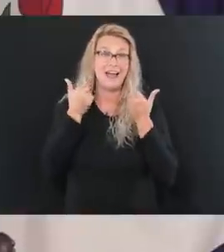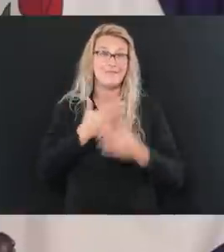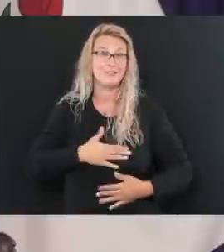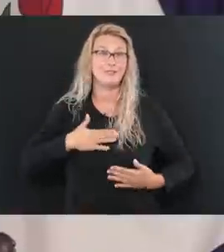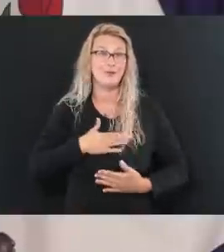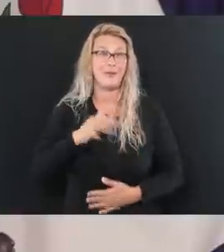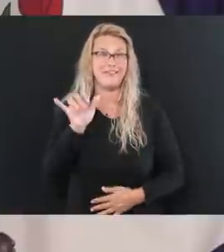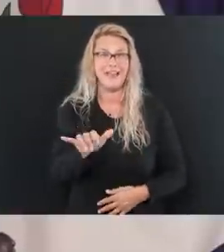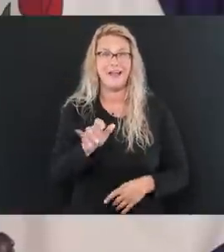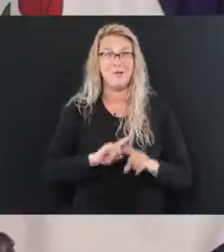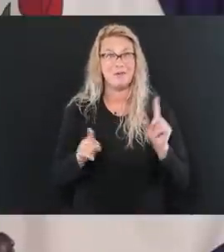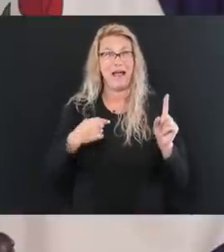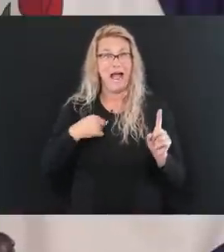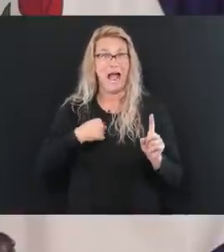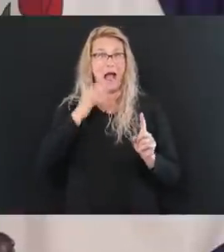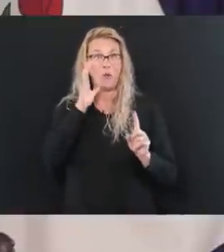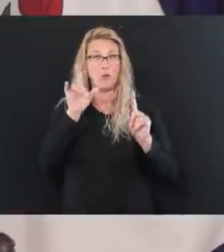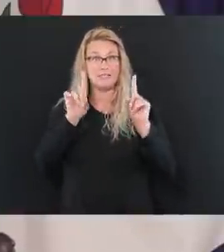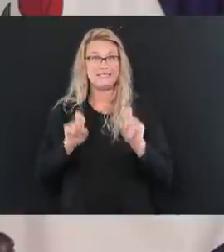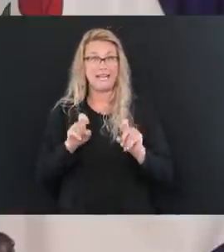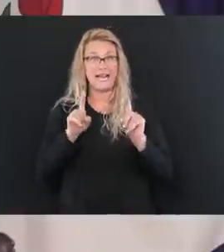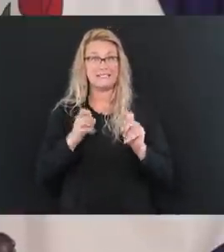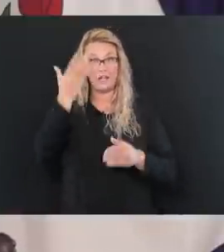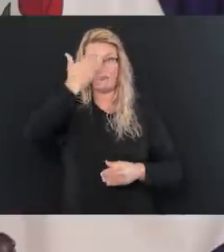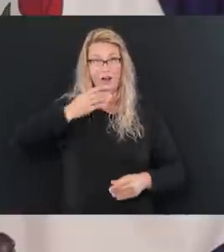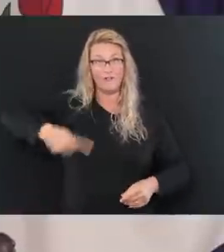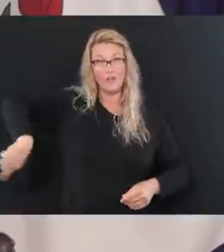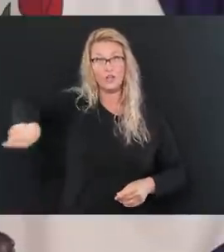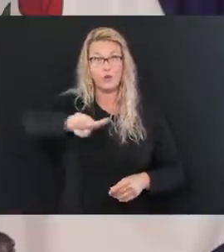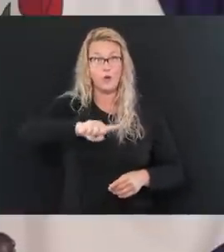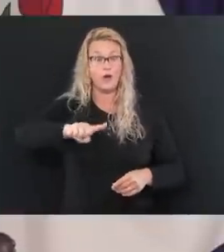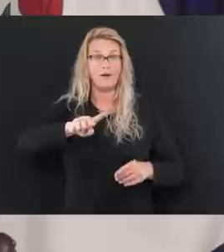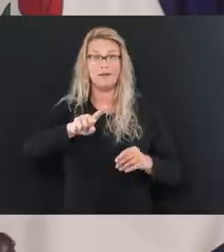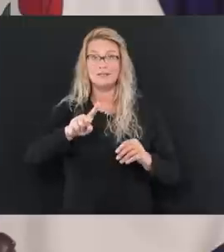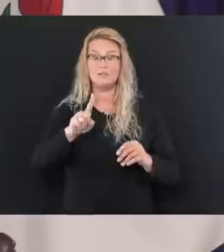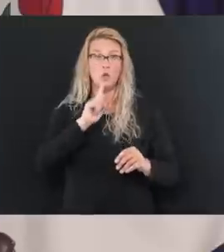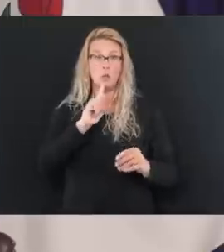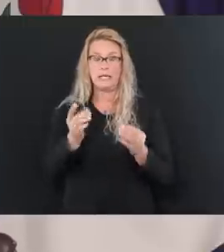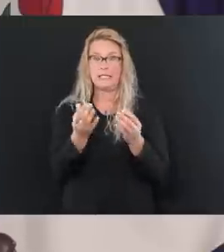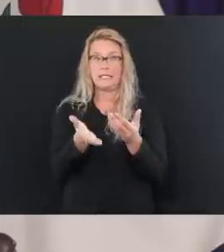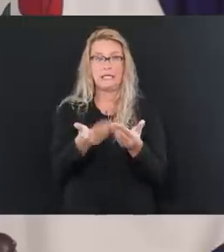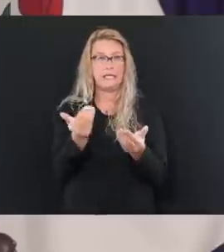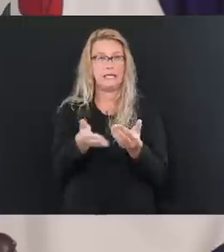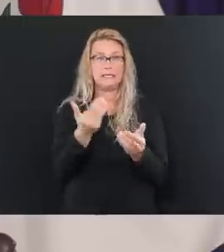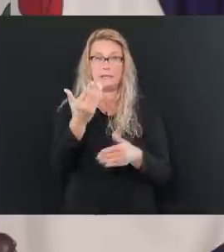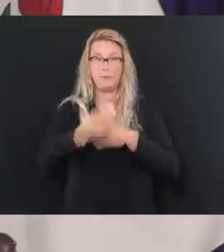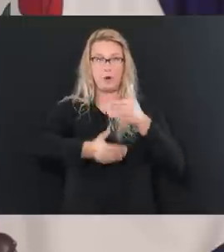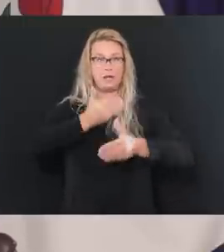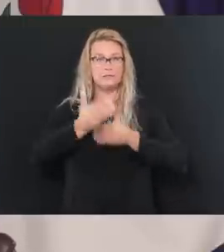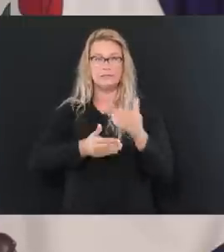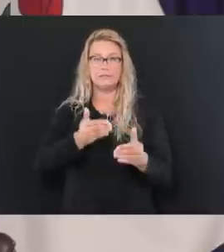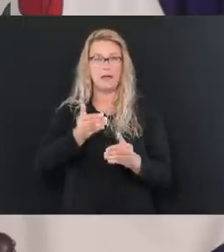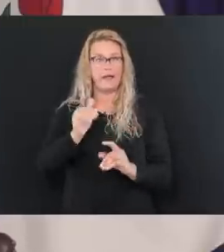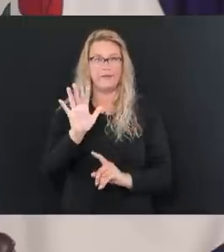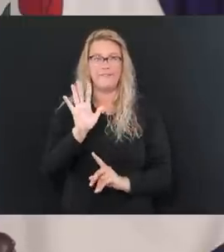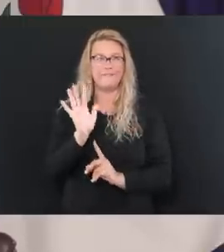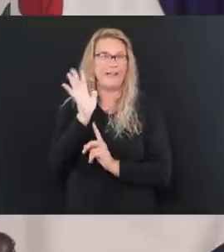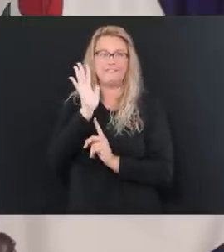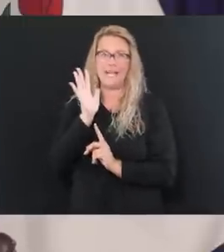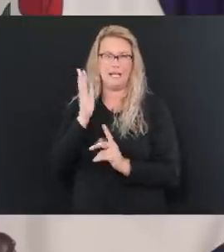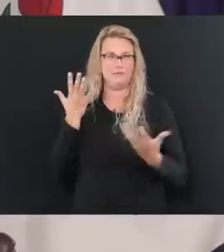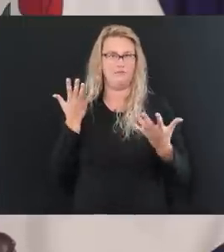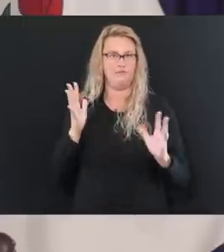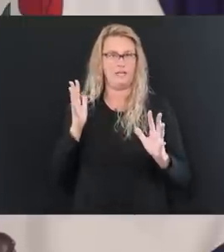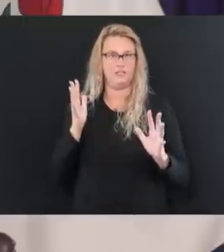and everything, but I'll get tested right here in front of me and show you that it is absolutely painless. It takes five seconds, you know,